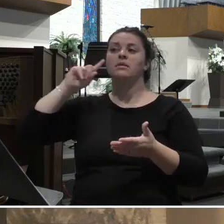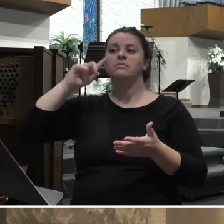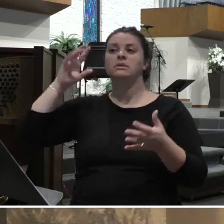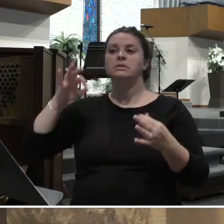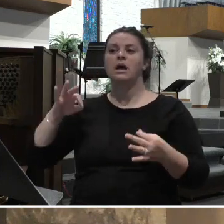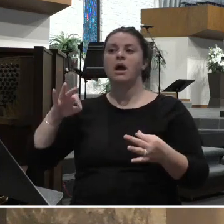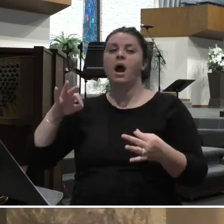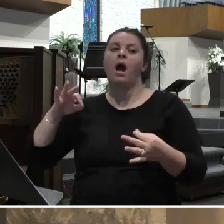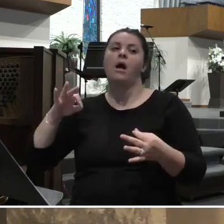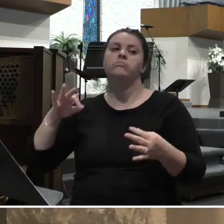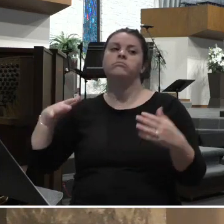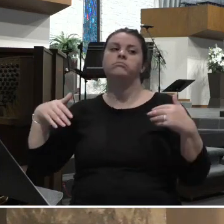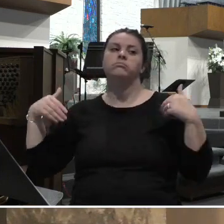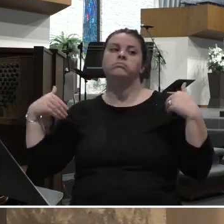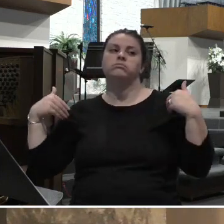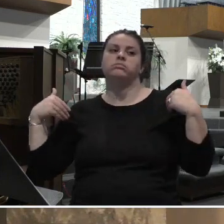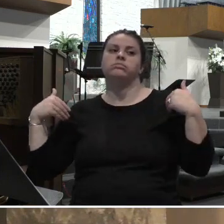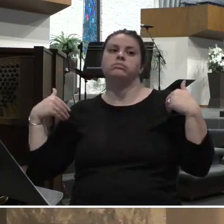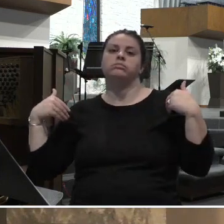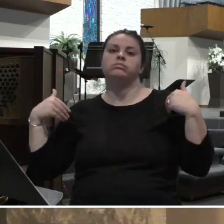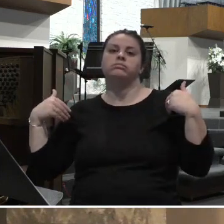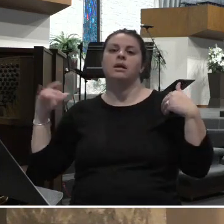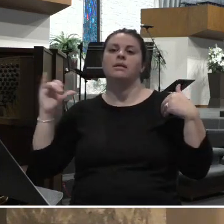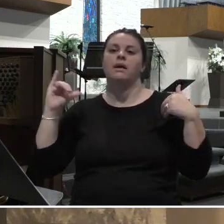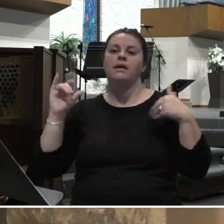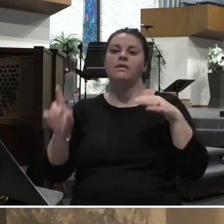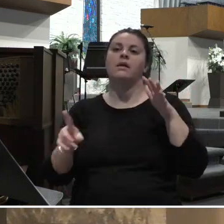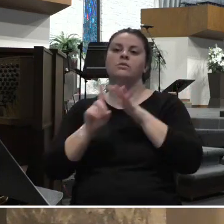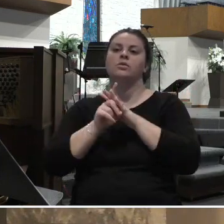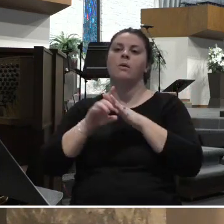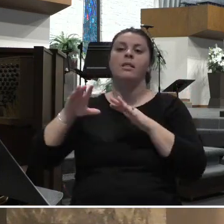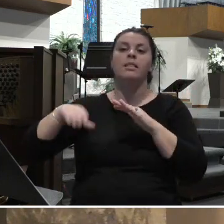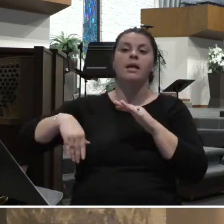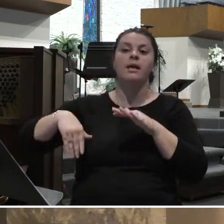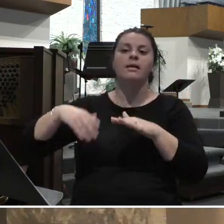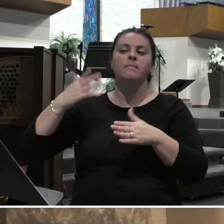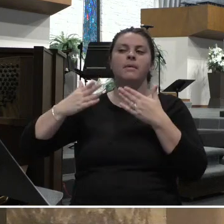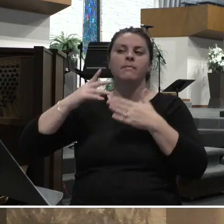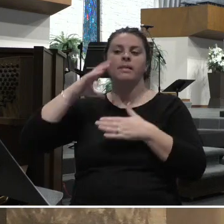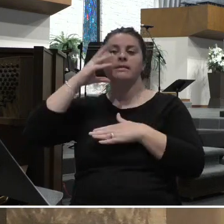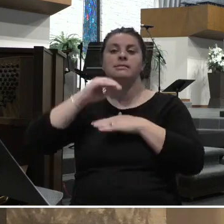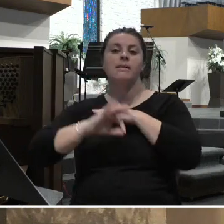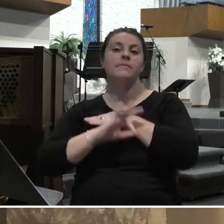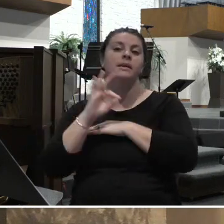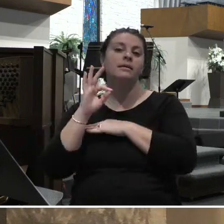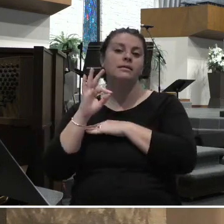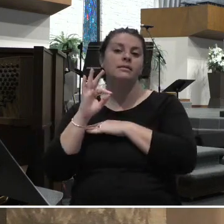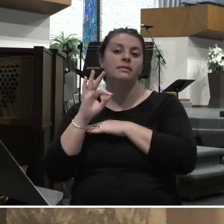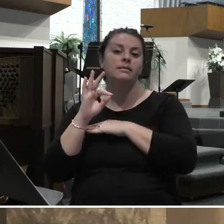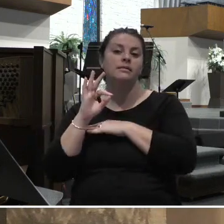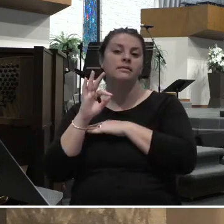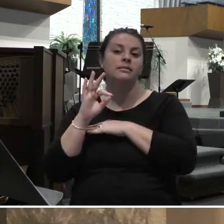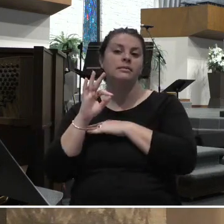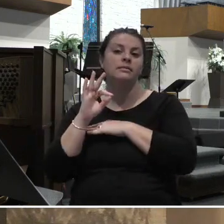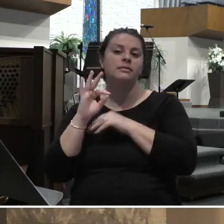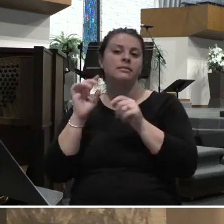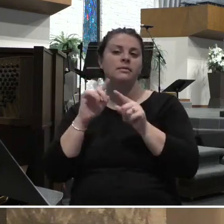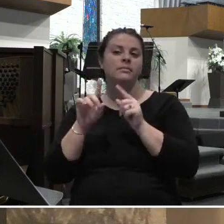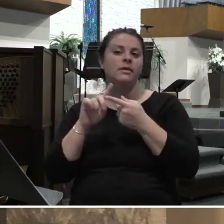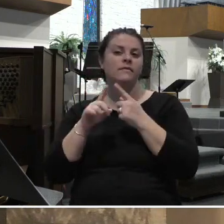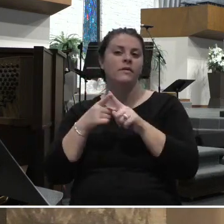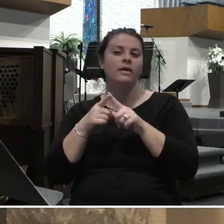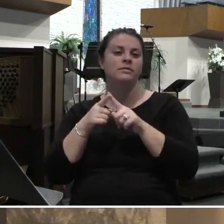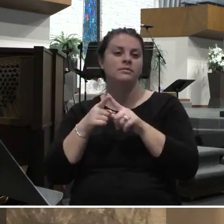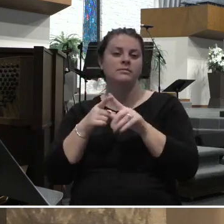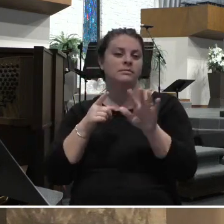to work. Like they came late because they slept in or something. But friends, all of these workers are the